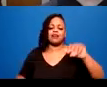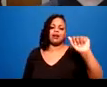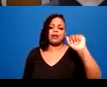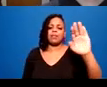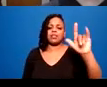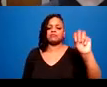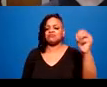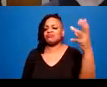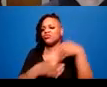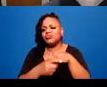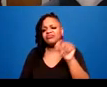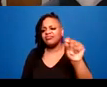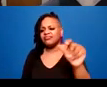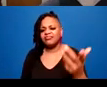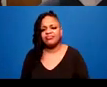question and answer.